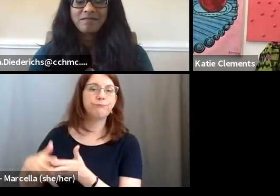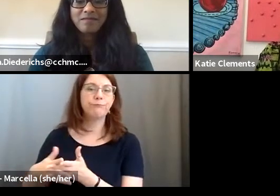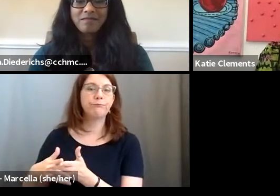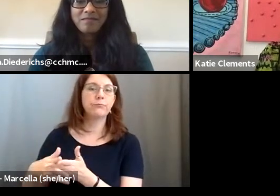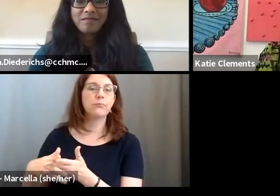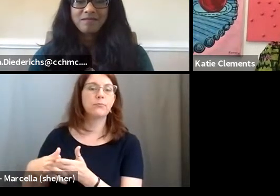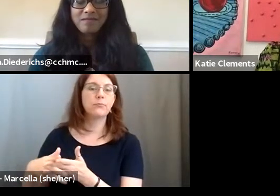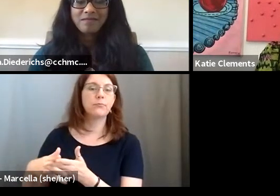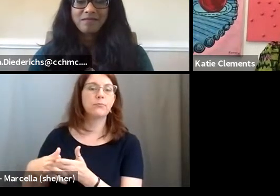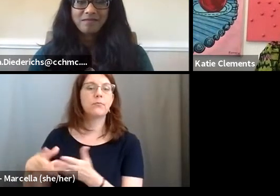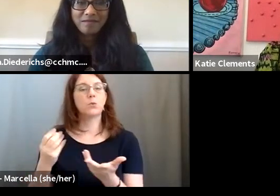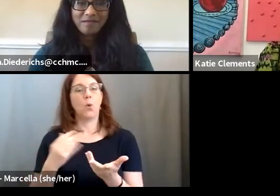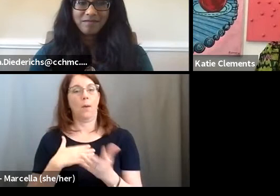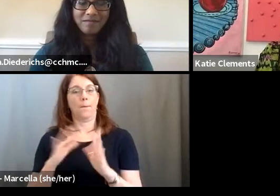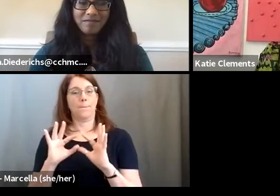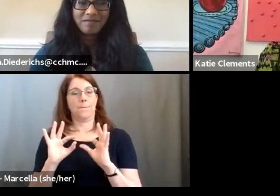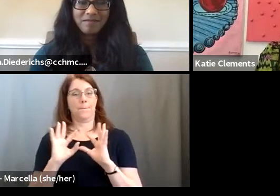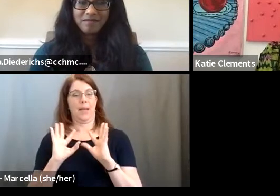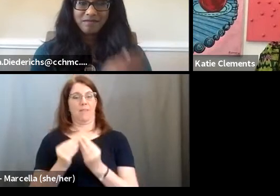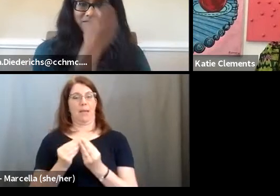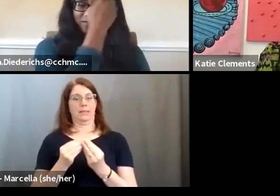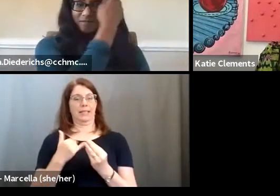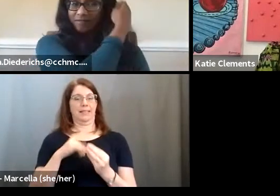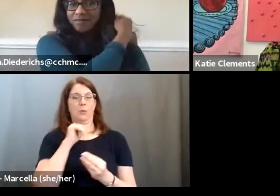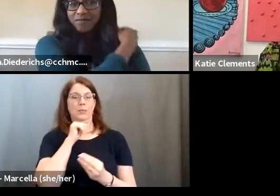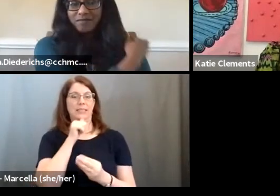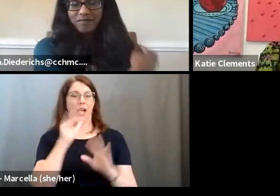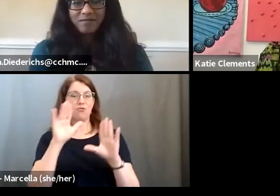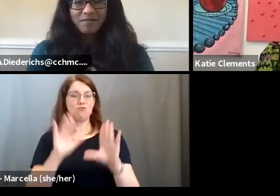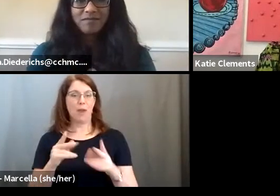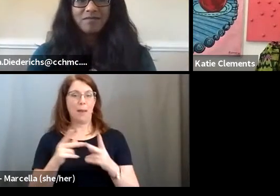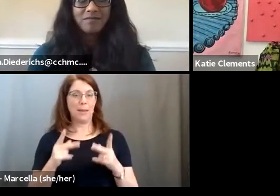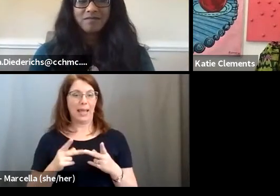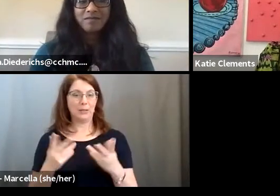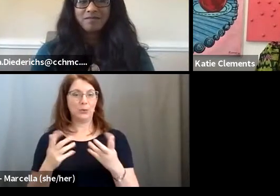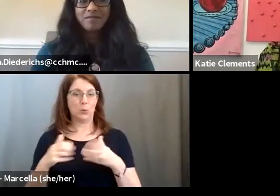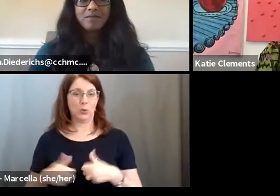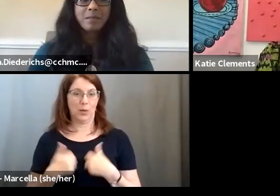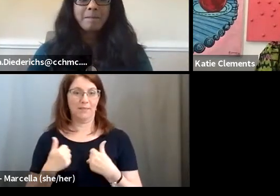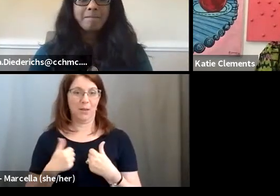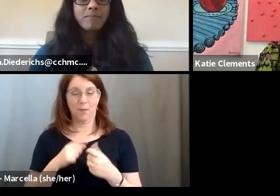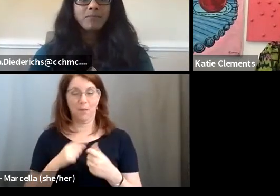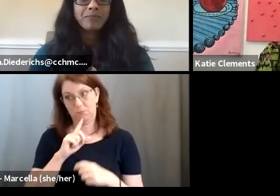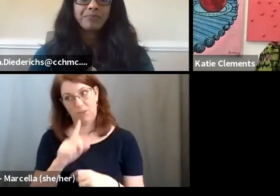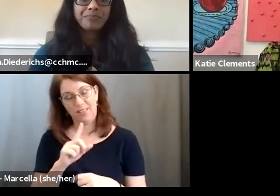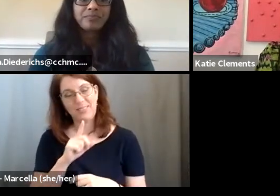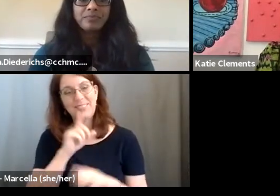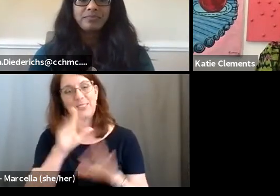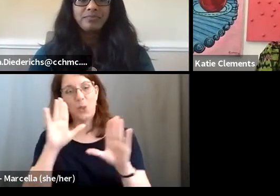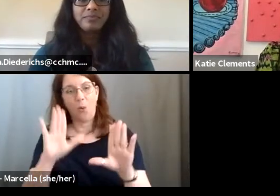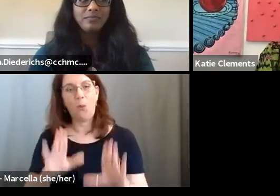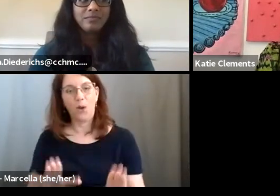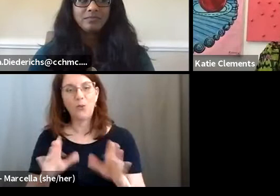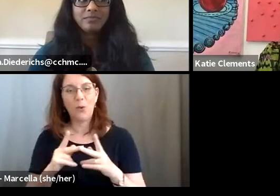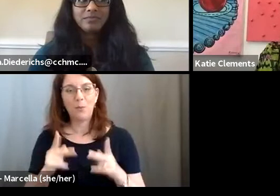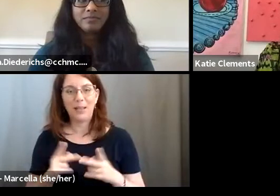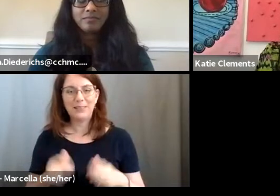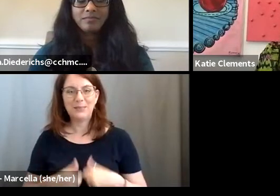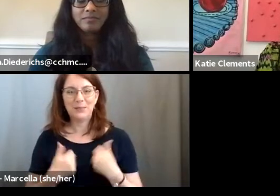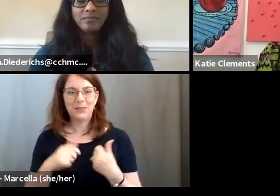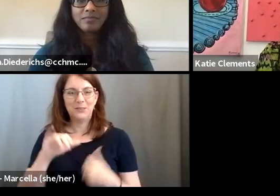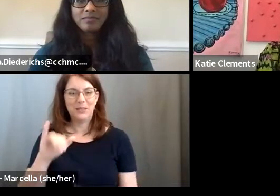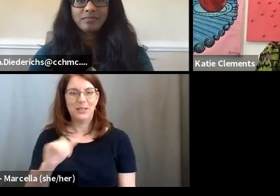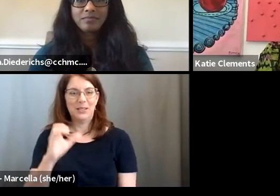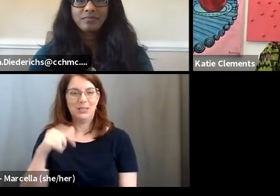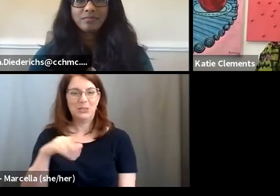So in my family, that was not a great place to want to live. But I'll just tell you, it is a great place to live. Jacqueline can tell you that, too, from